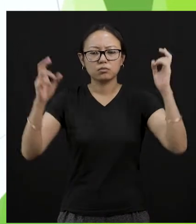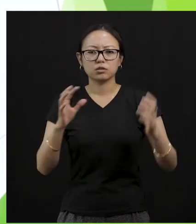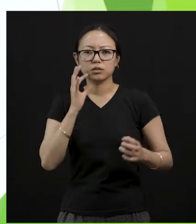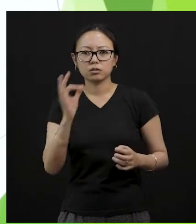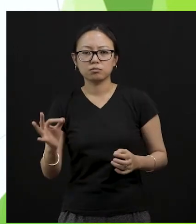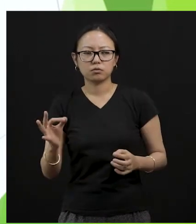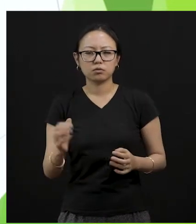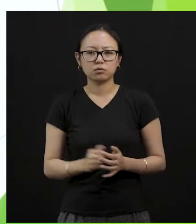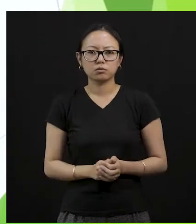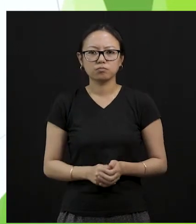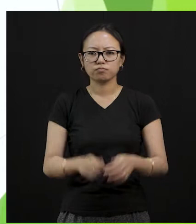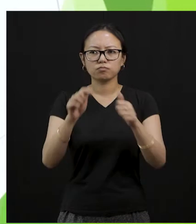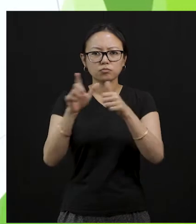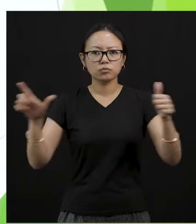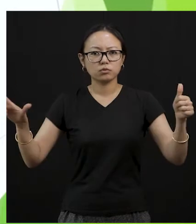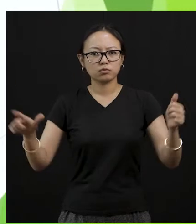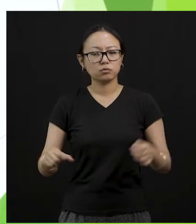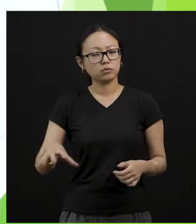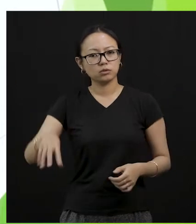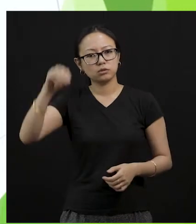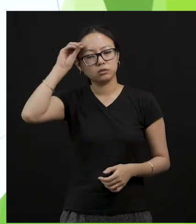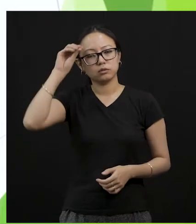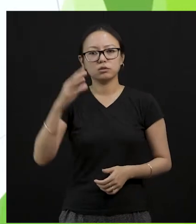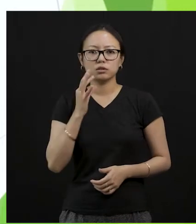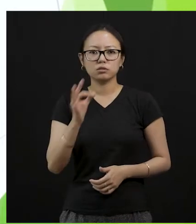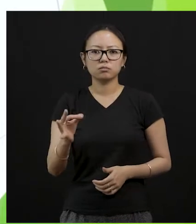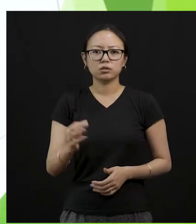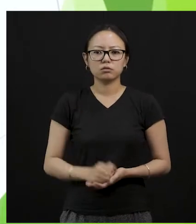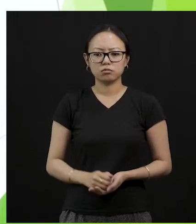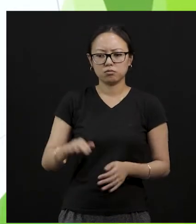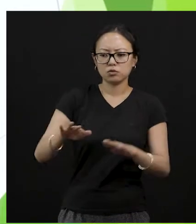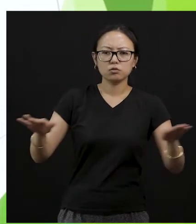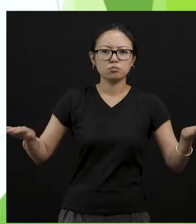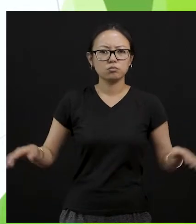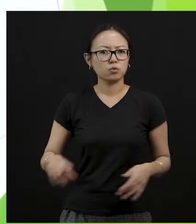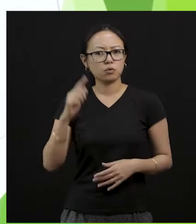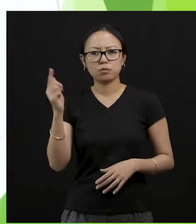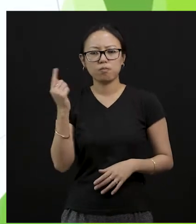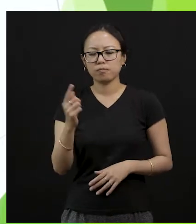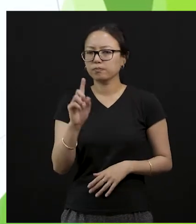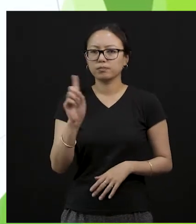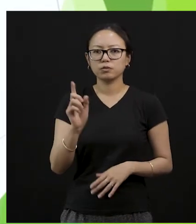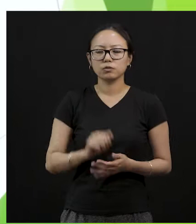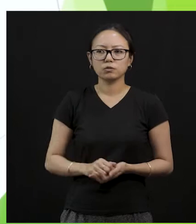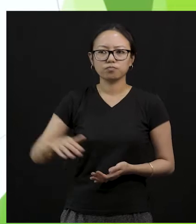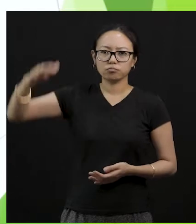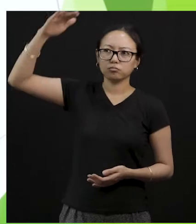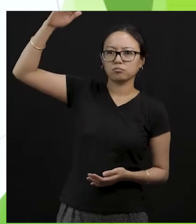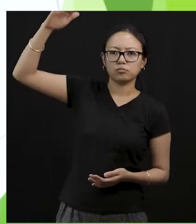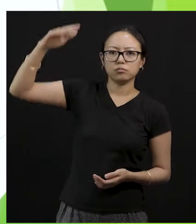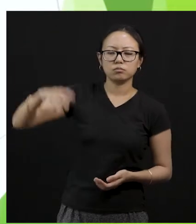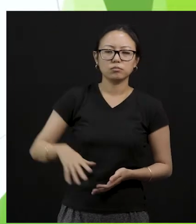very important for grown-up like us to learn. Why? Because we're going to learn about protecting our earth. Where are we